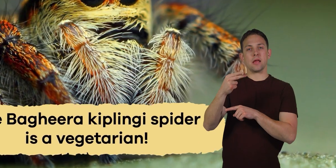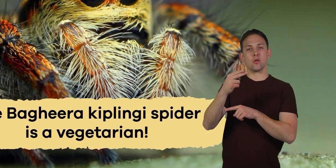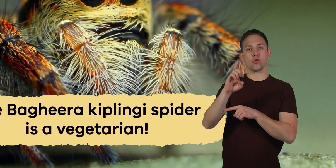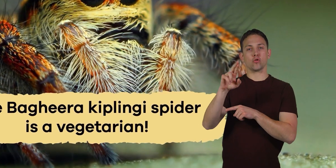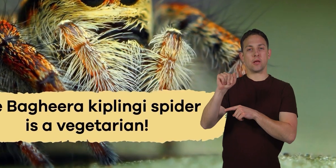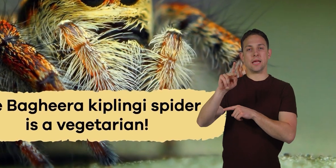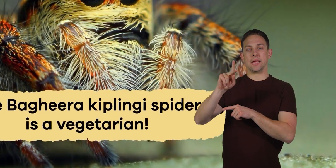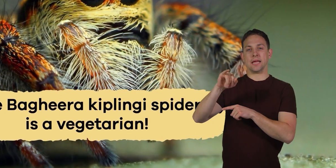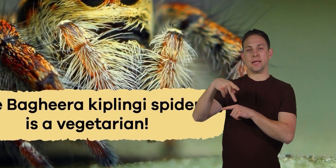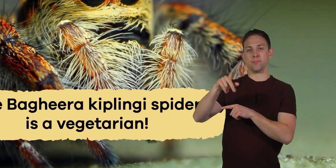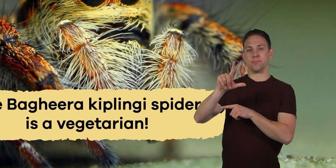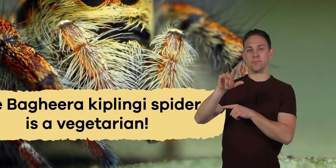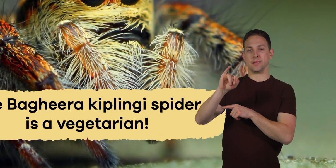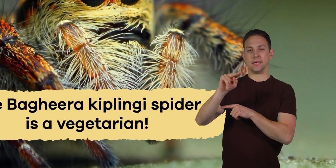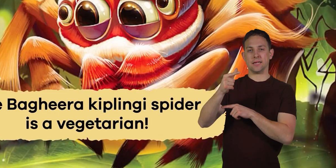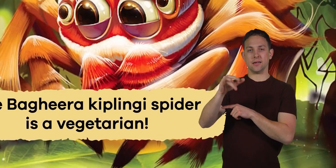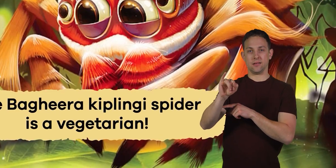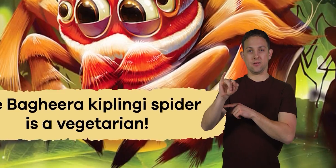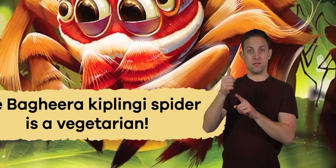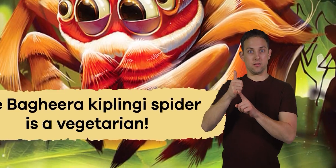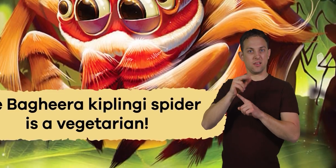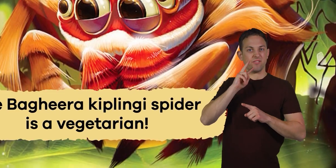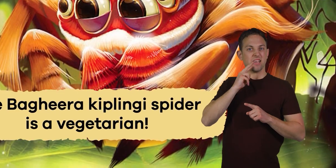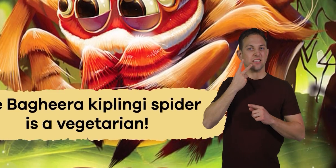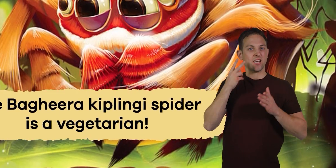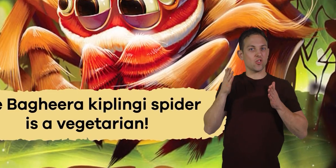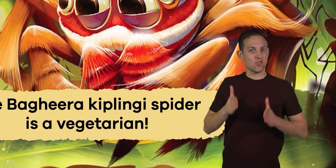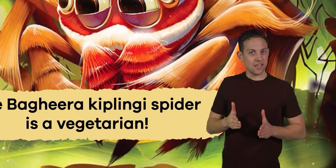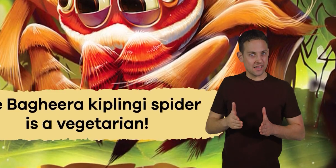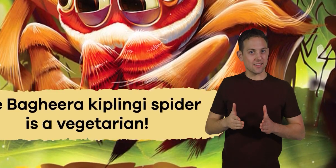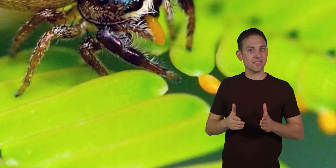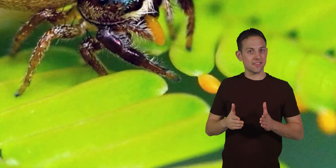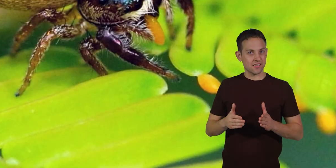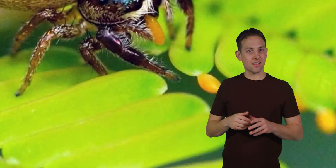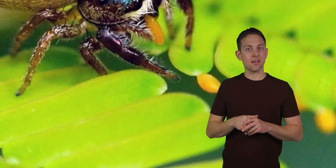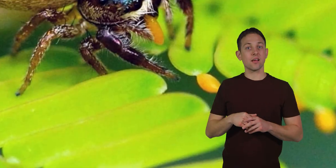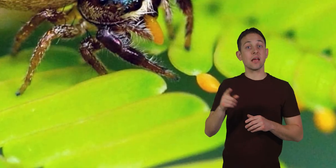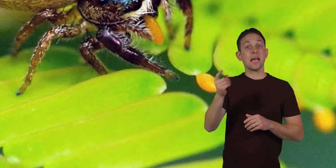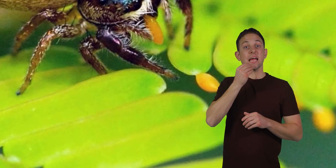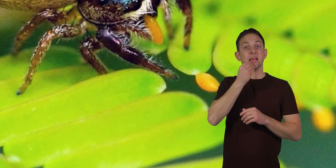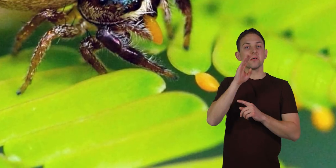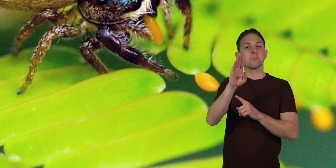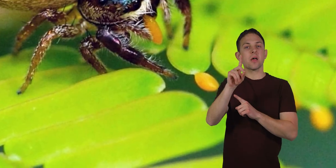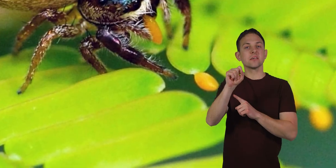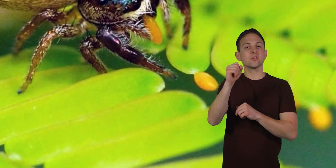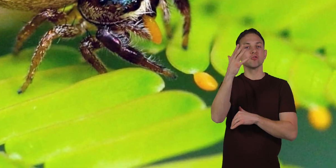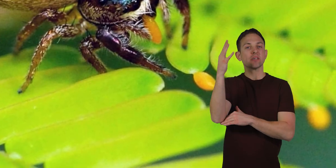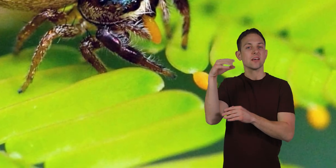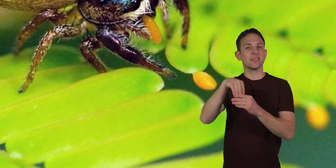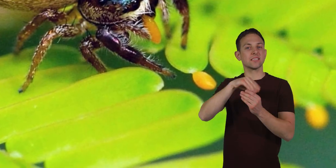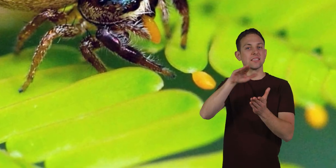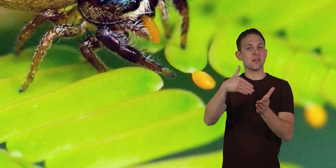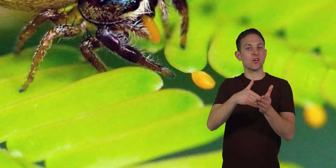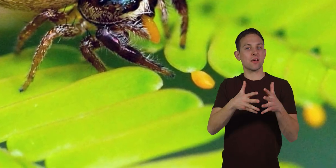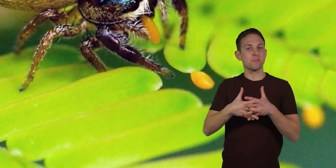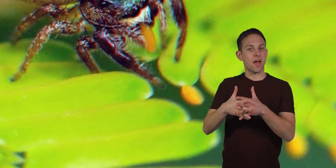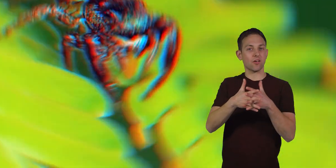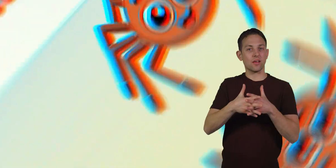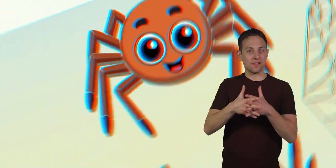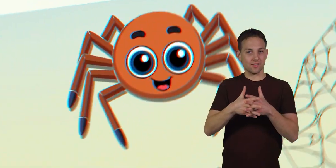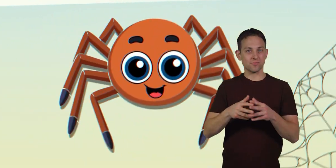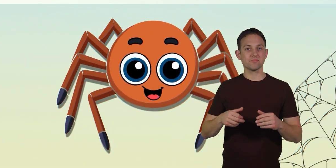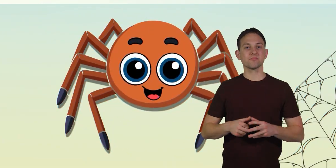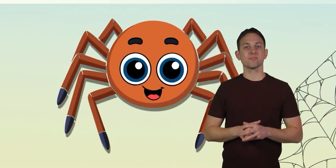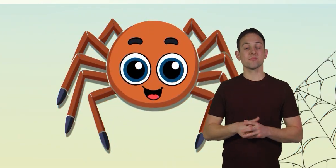the Bahira kipling eye, is a vegetarian. It eats the buds of trees in Central America.